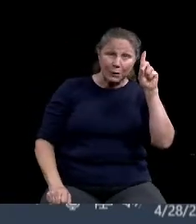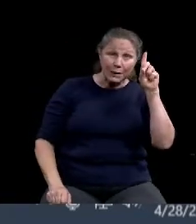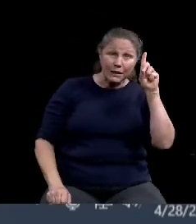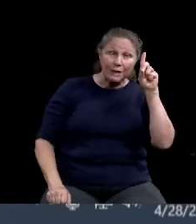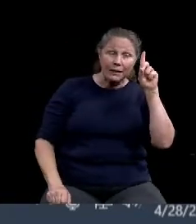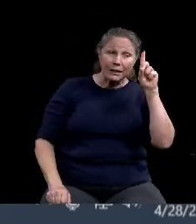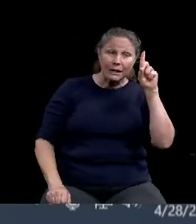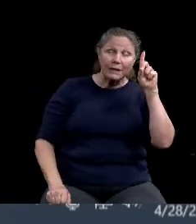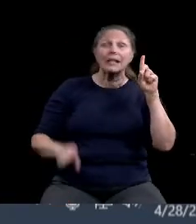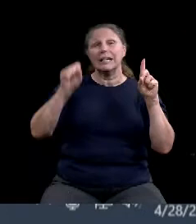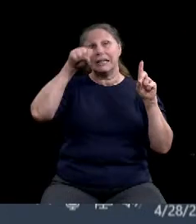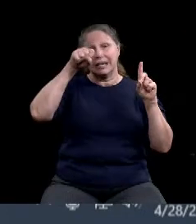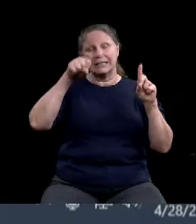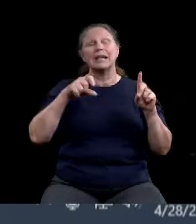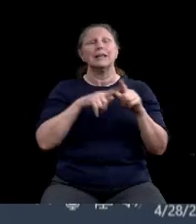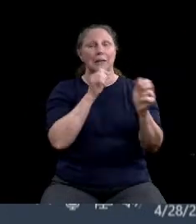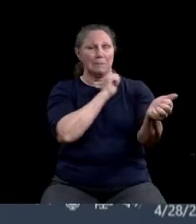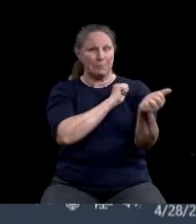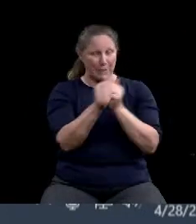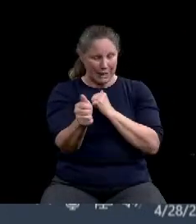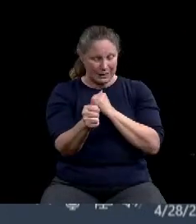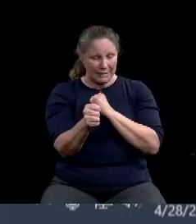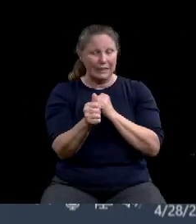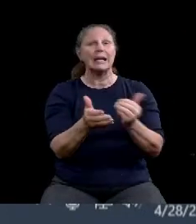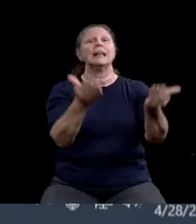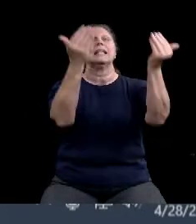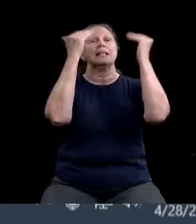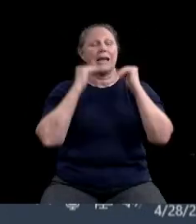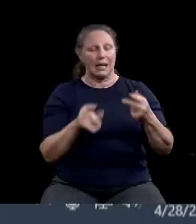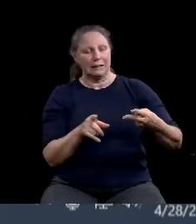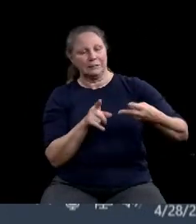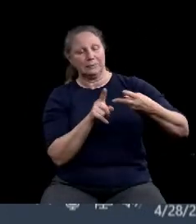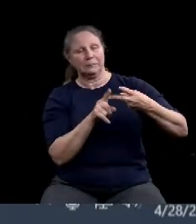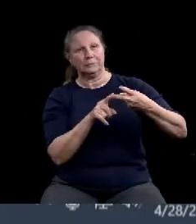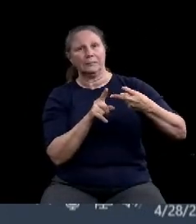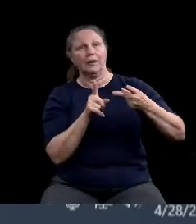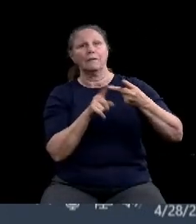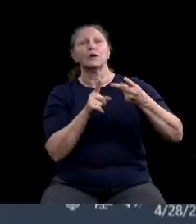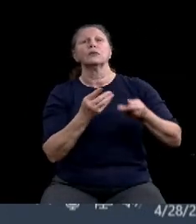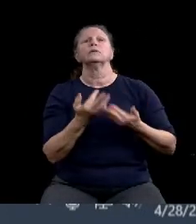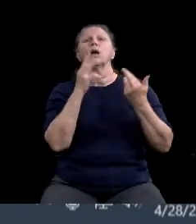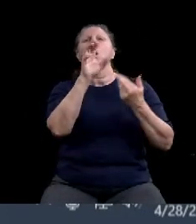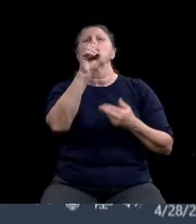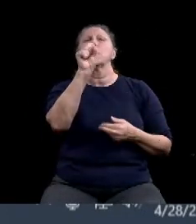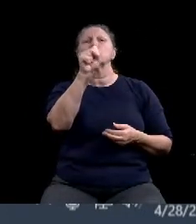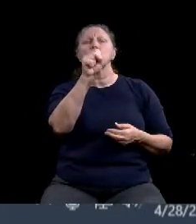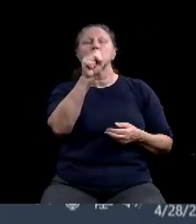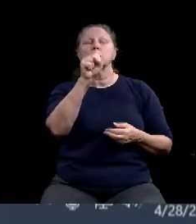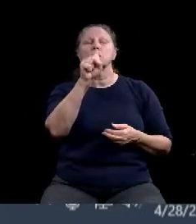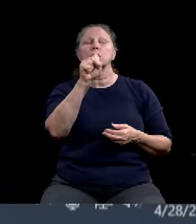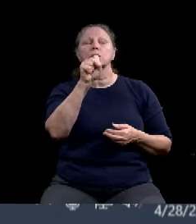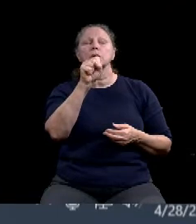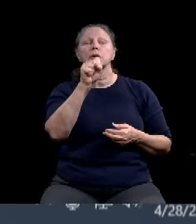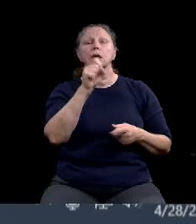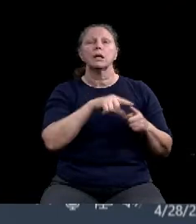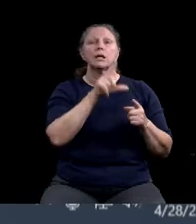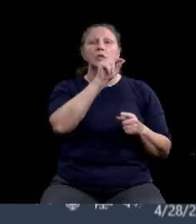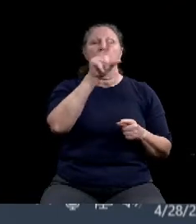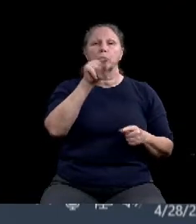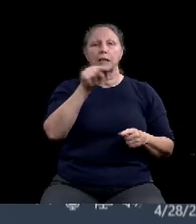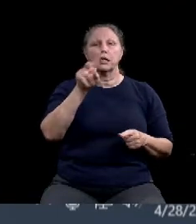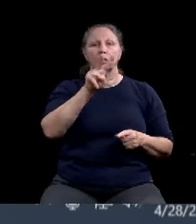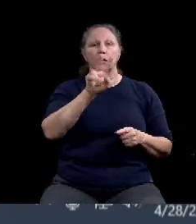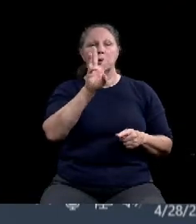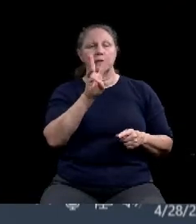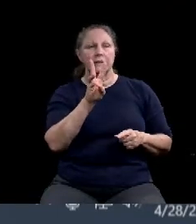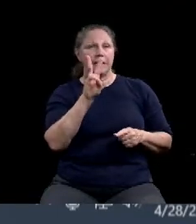We'll now move to our first two resolutions. This is a resolution 2020-265 to consider a resolution preparing a